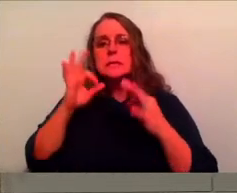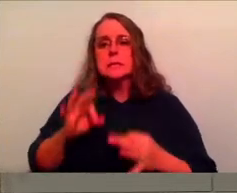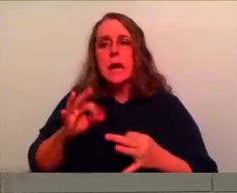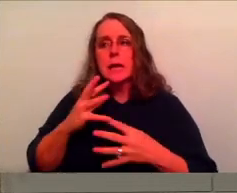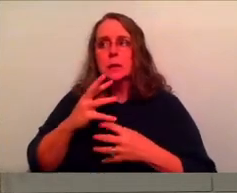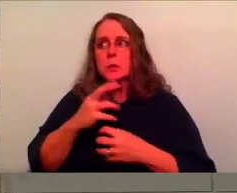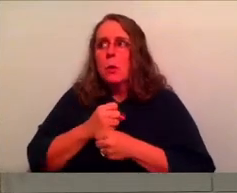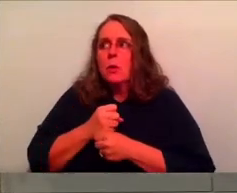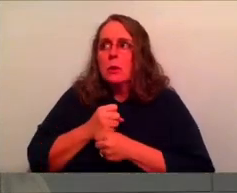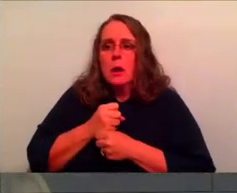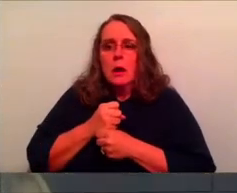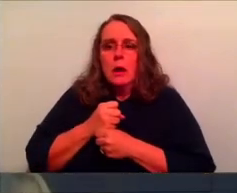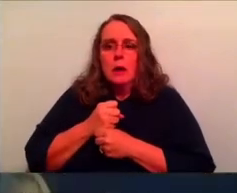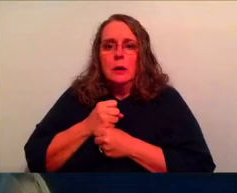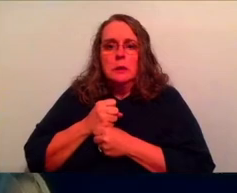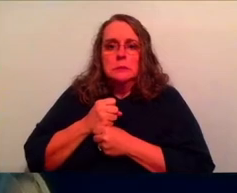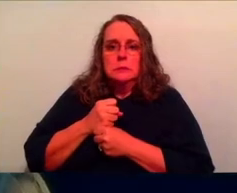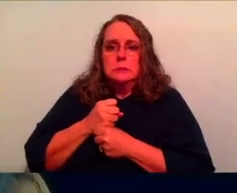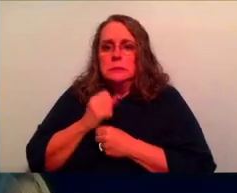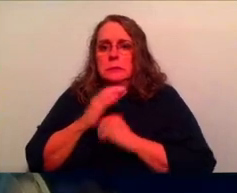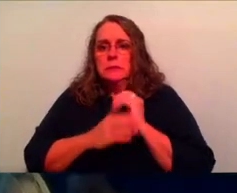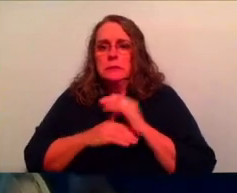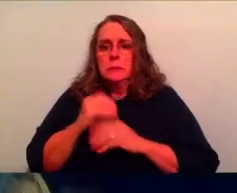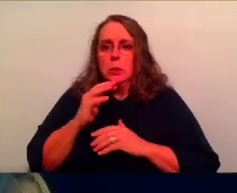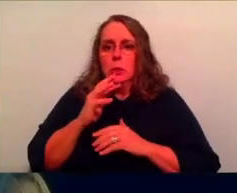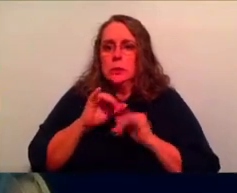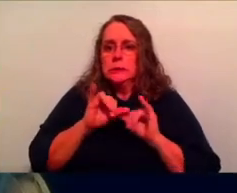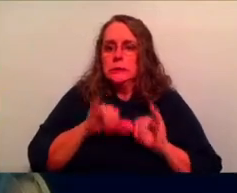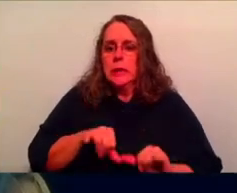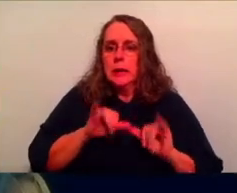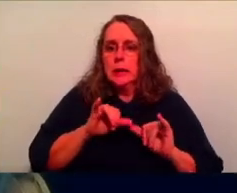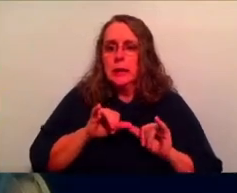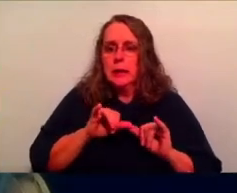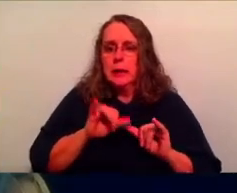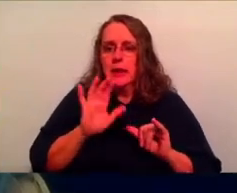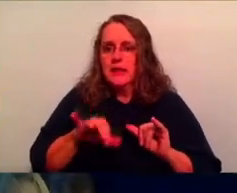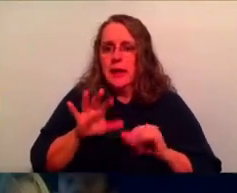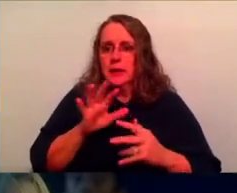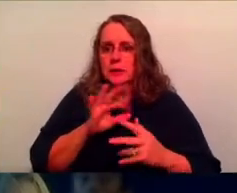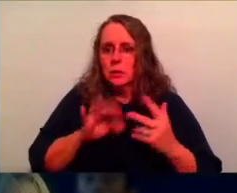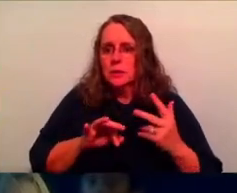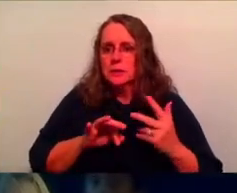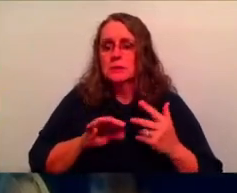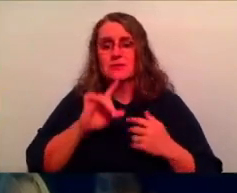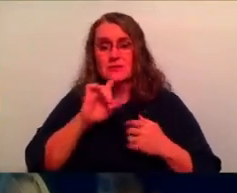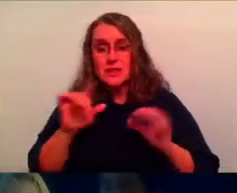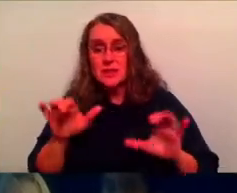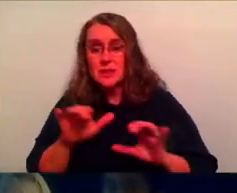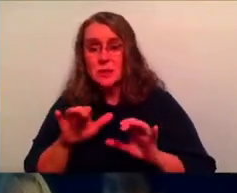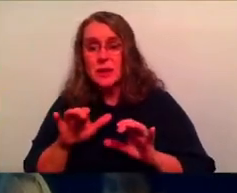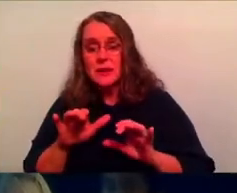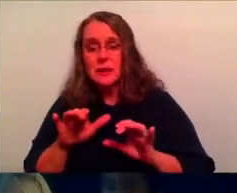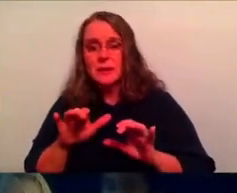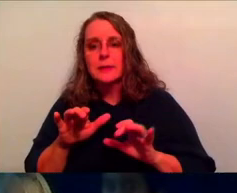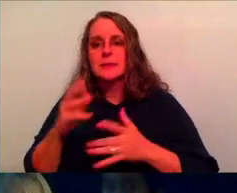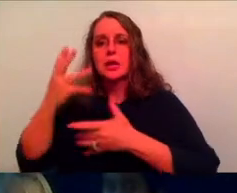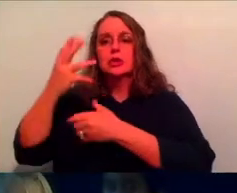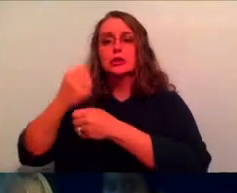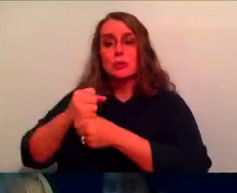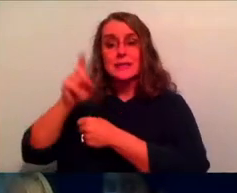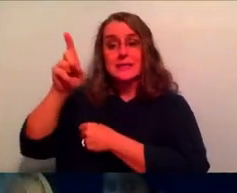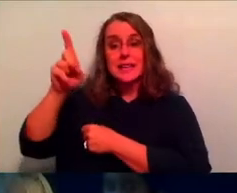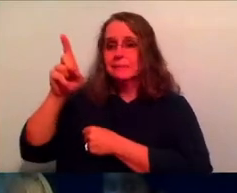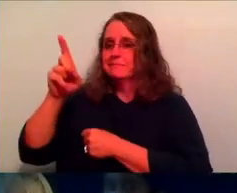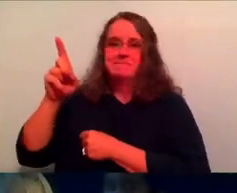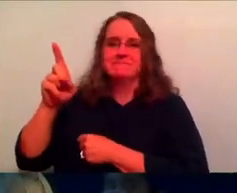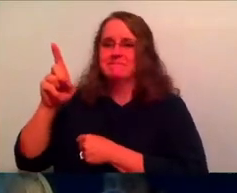the clinging to happen, when we allow comfortable to be the choice that we want, what we're really doing is putting our trust in ourselves. What we're ultimately